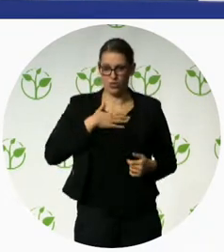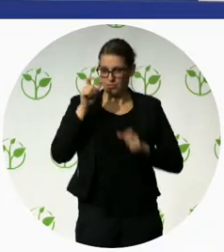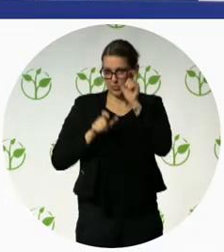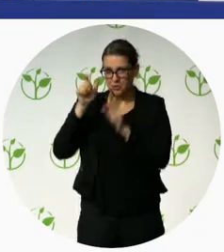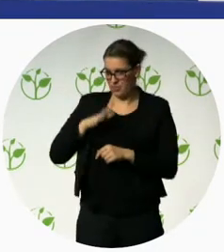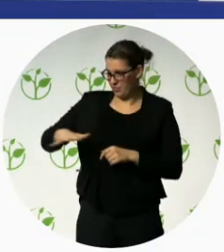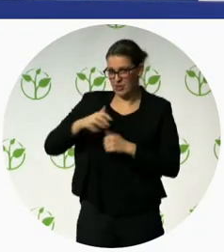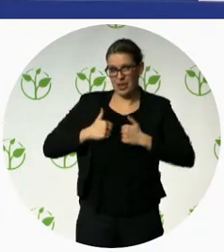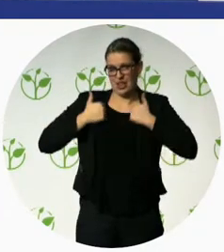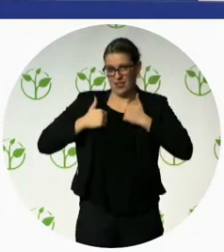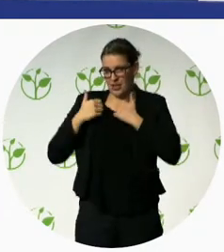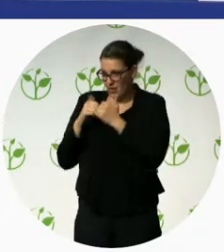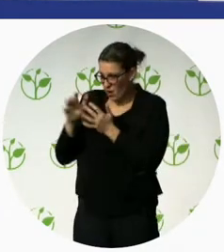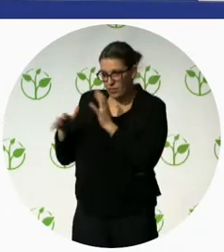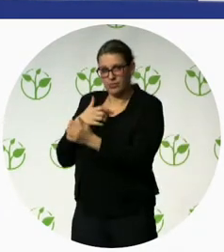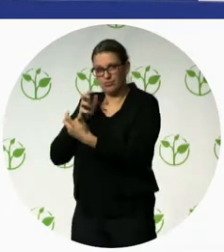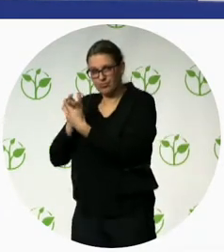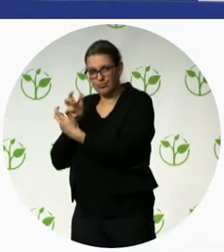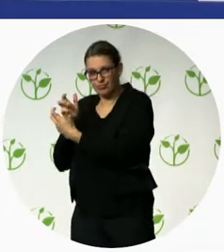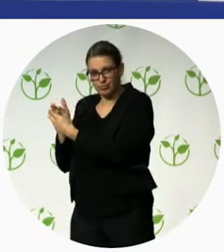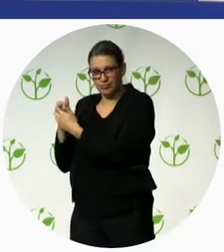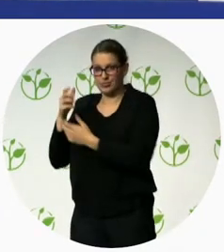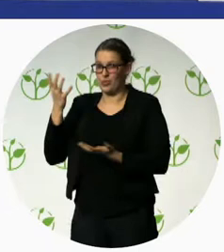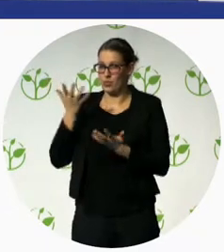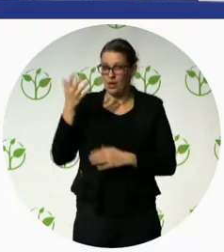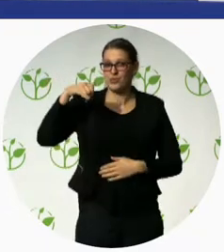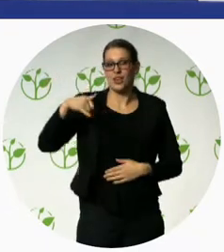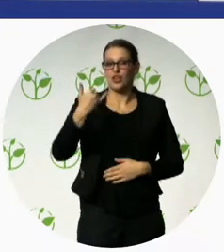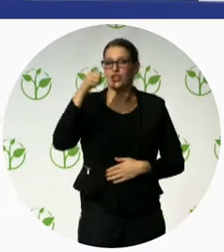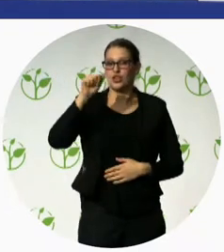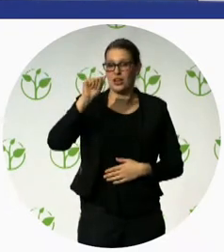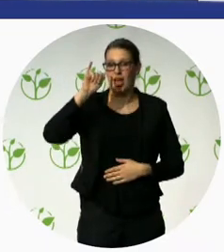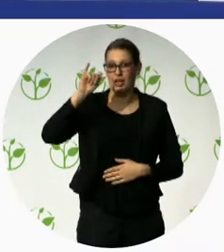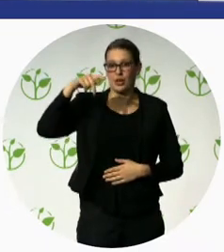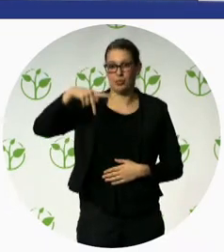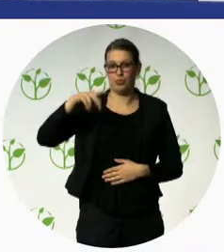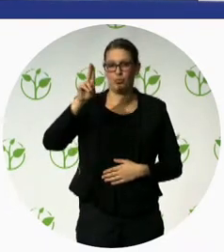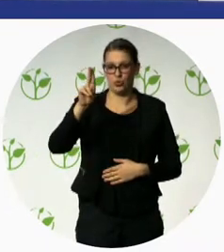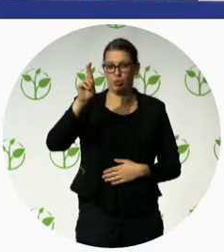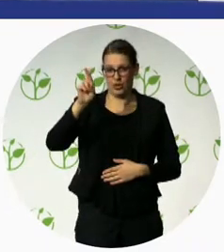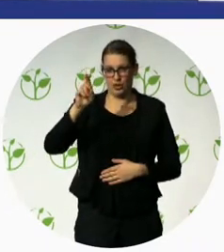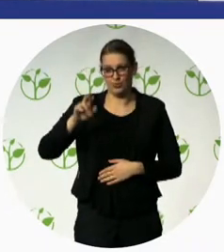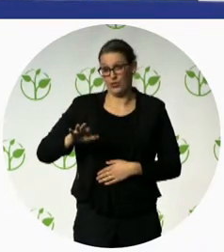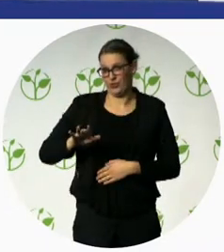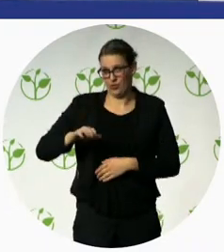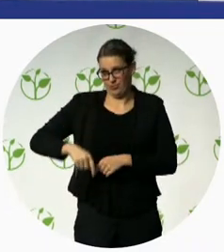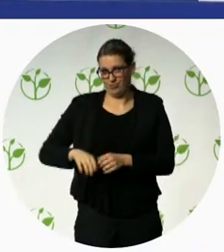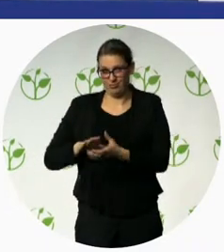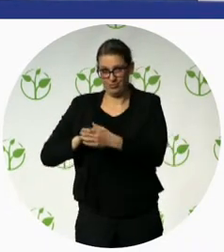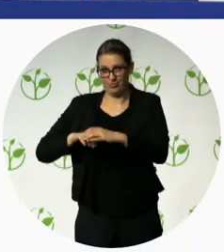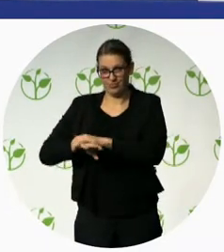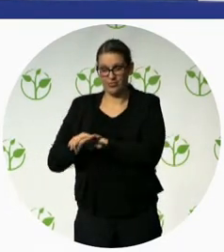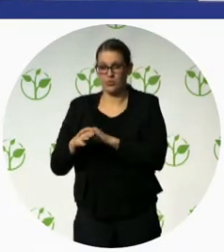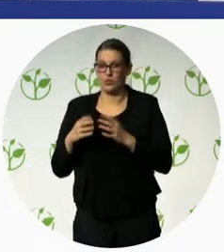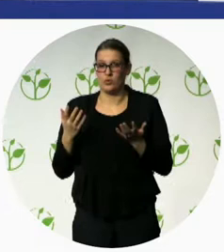now the Jaipur foot is a variable density rubber foot it is the only foot in the world